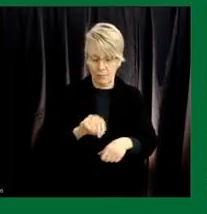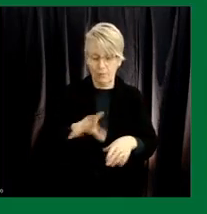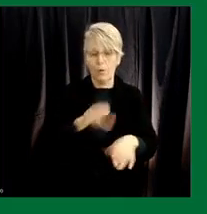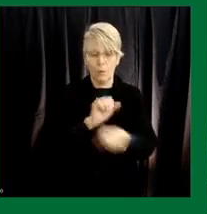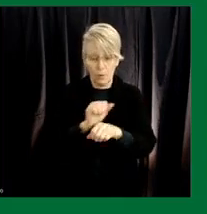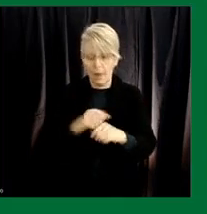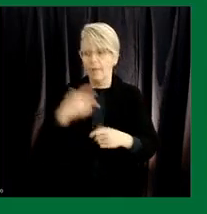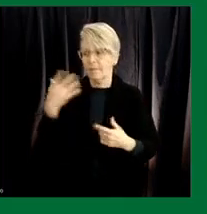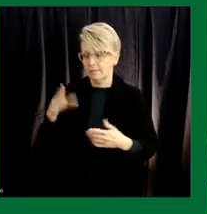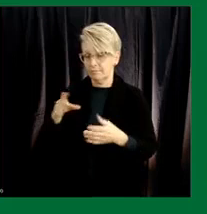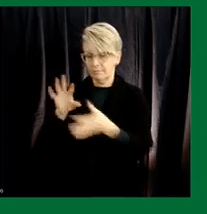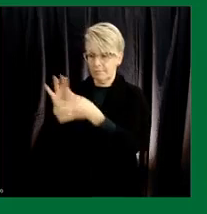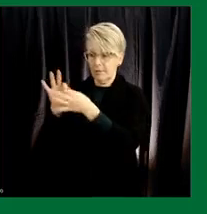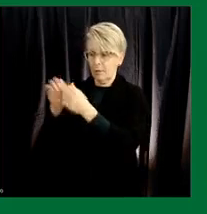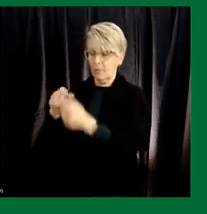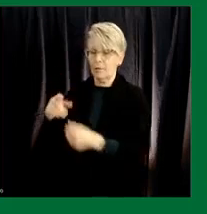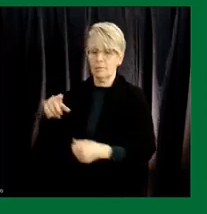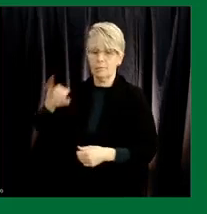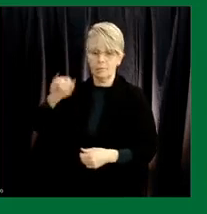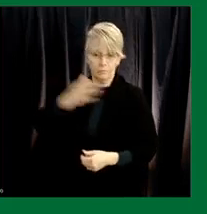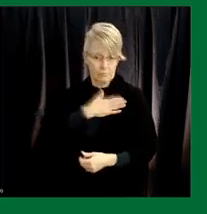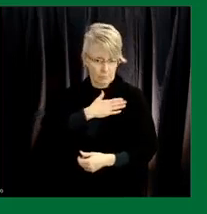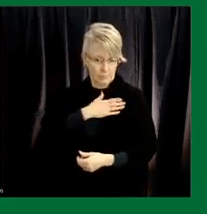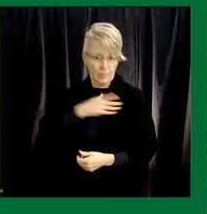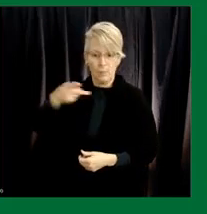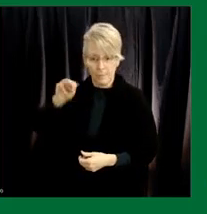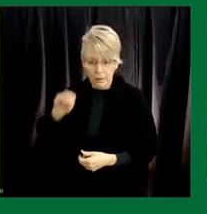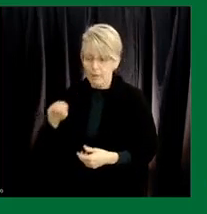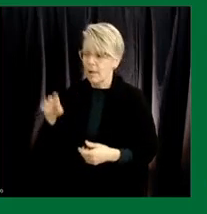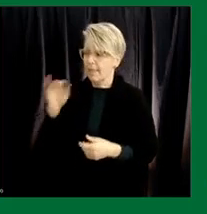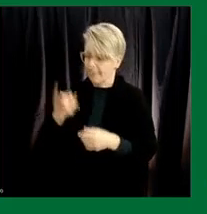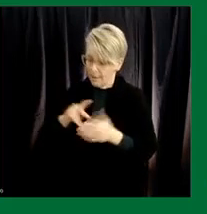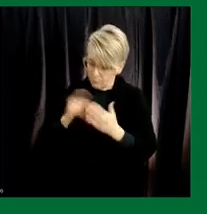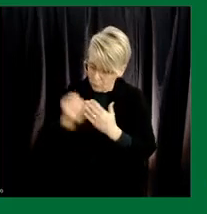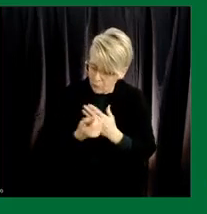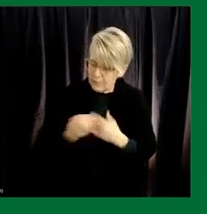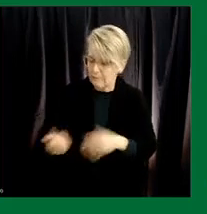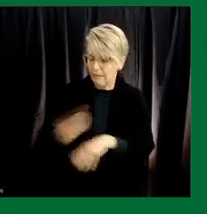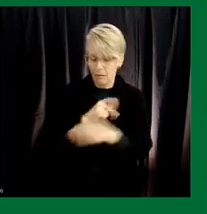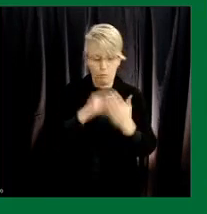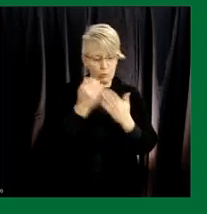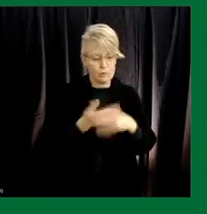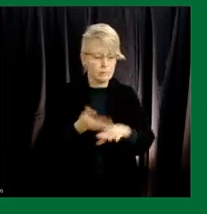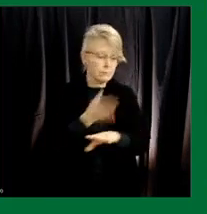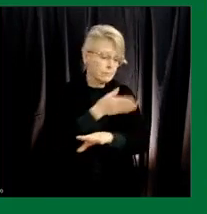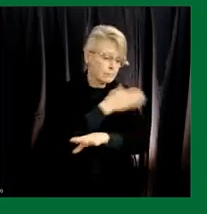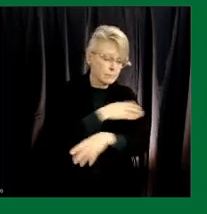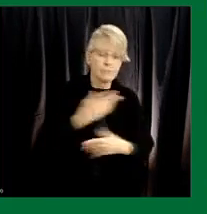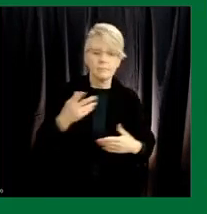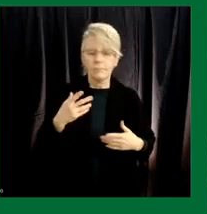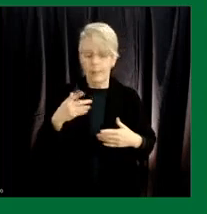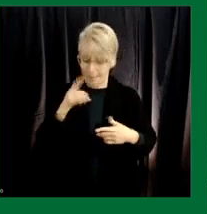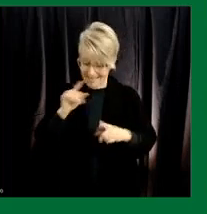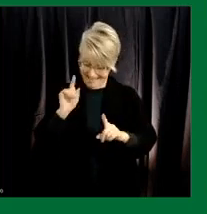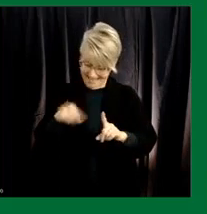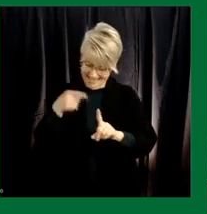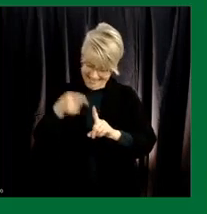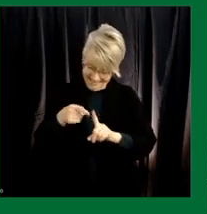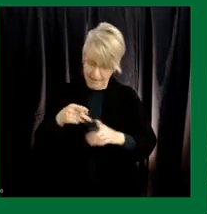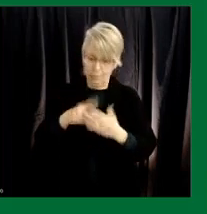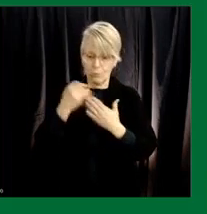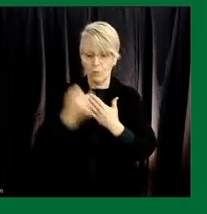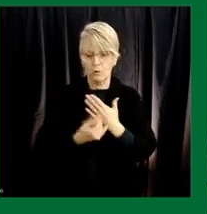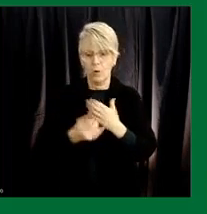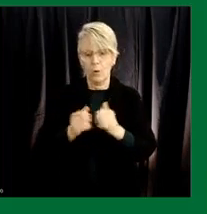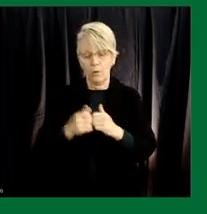and specifically uh to this particular project and other projects that veto has uh embarked on but this particular project with uh